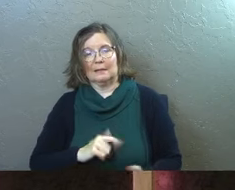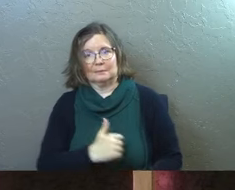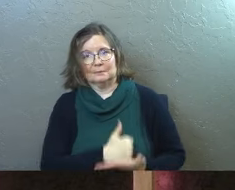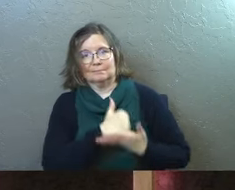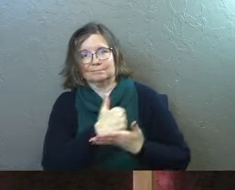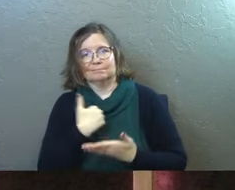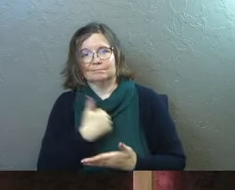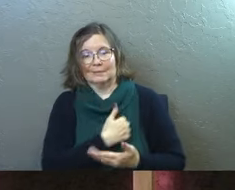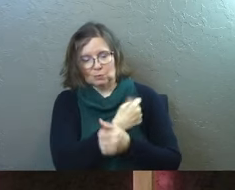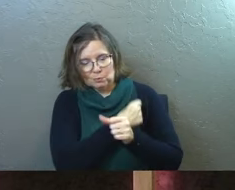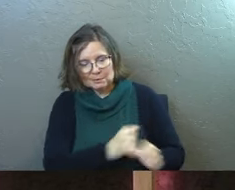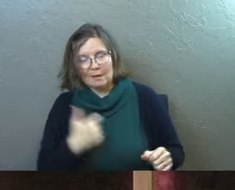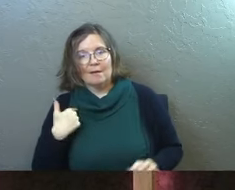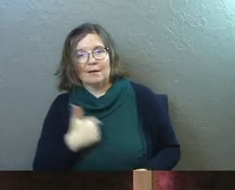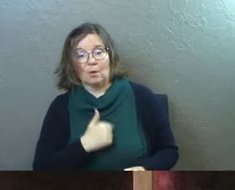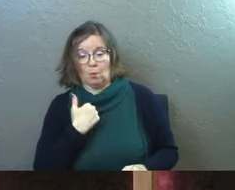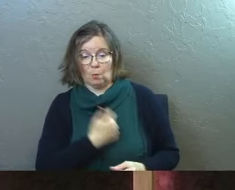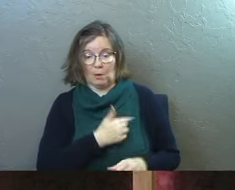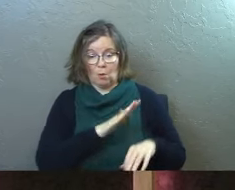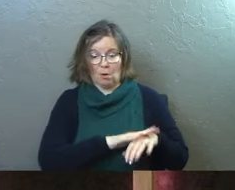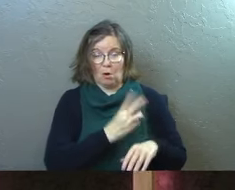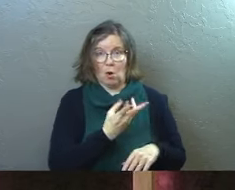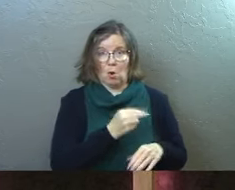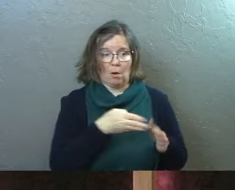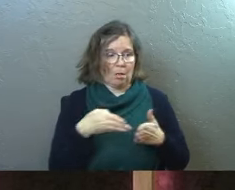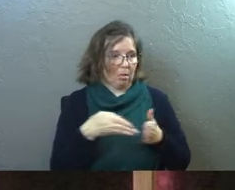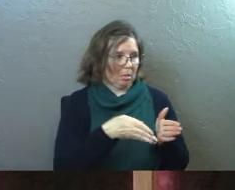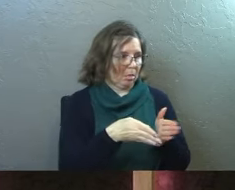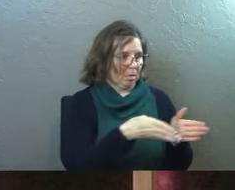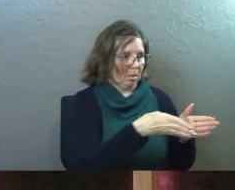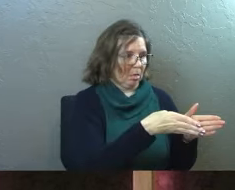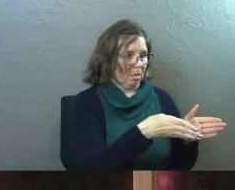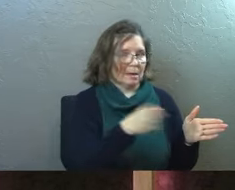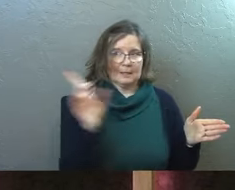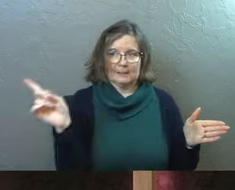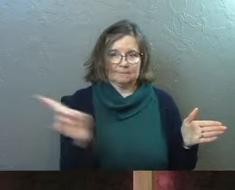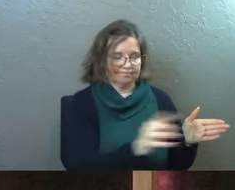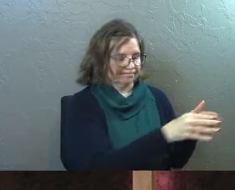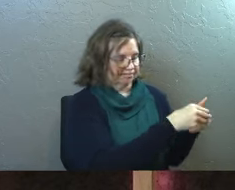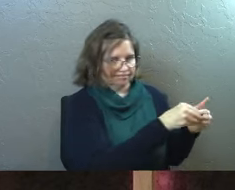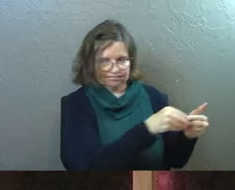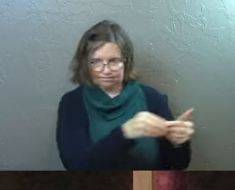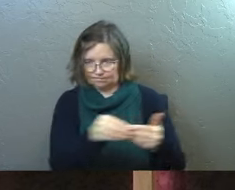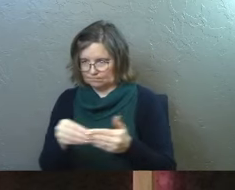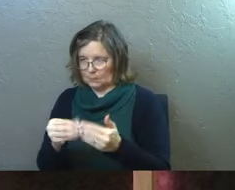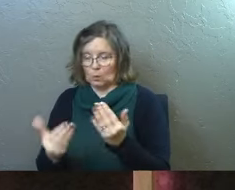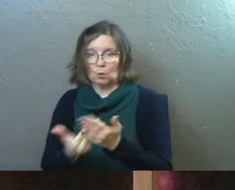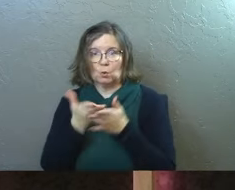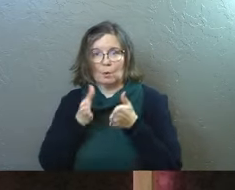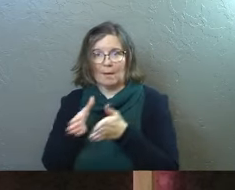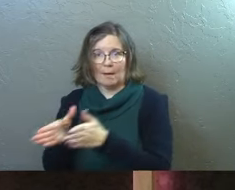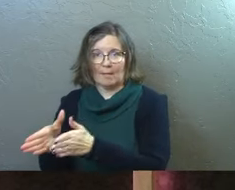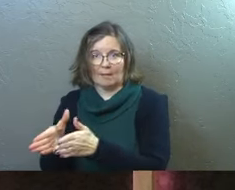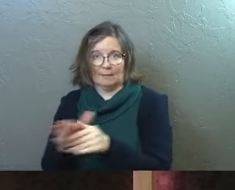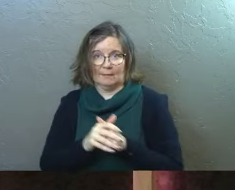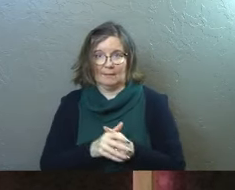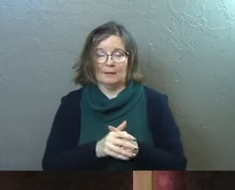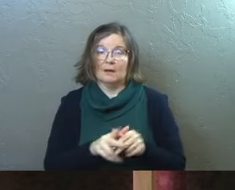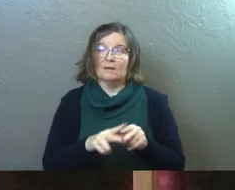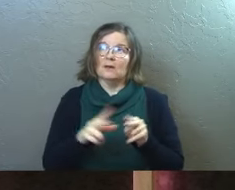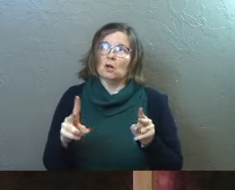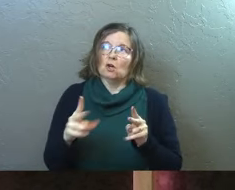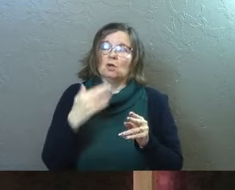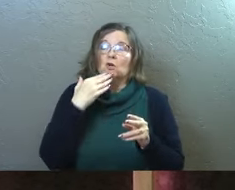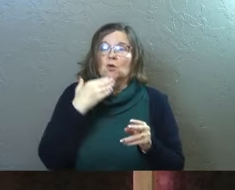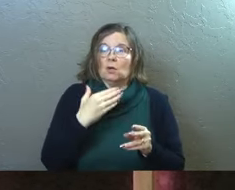Jesus came to save us because we were on our own path and he came to bring us a new path. Amen. It's very, very